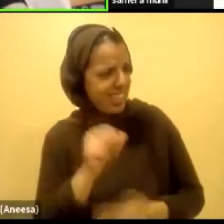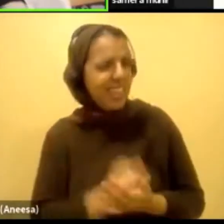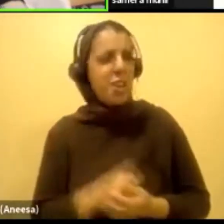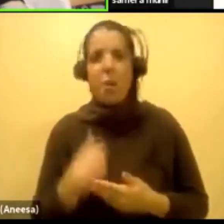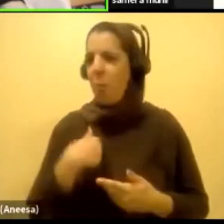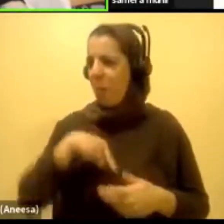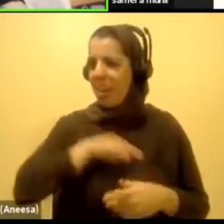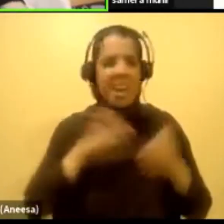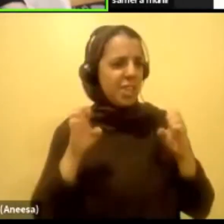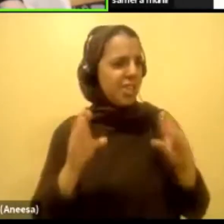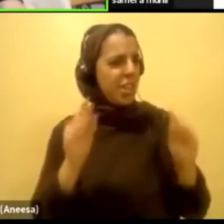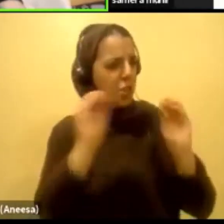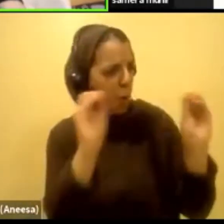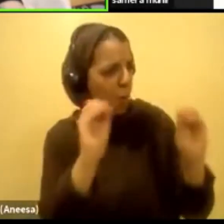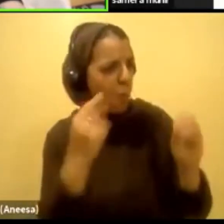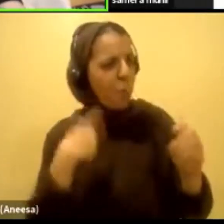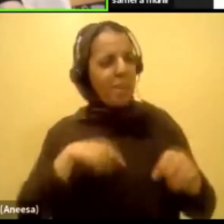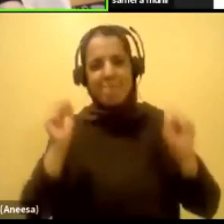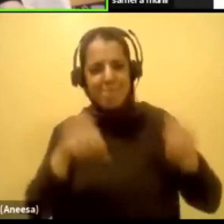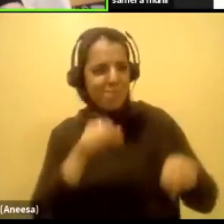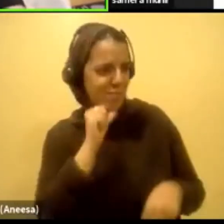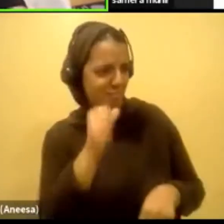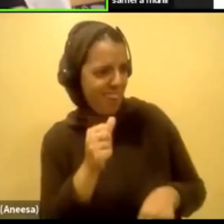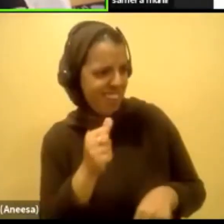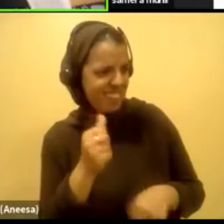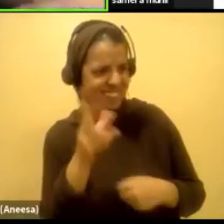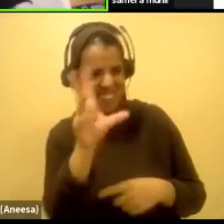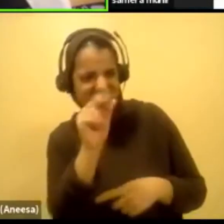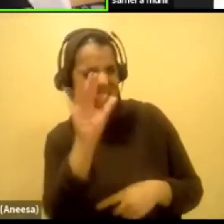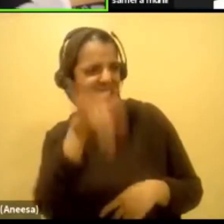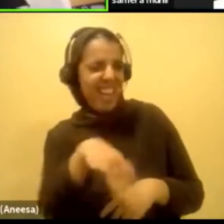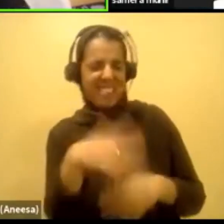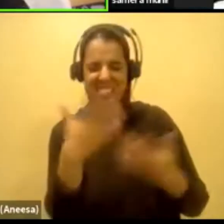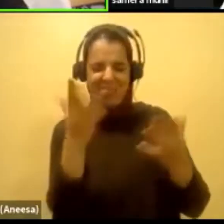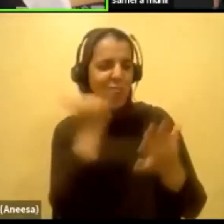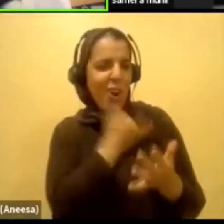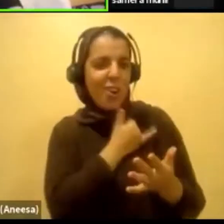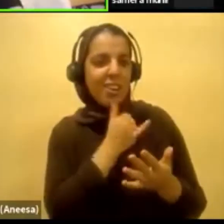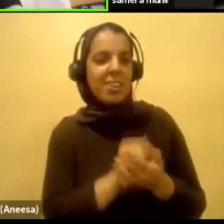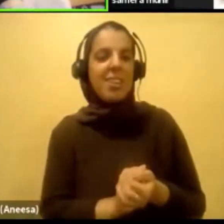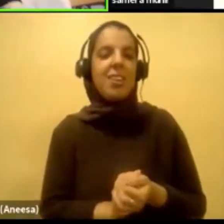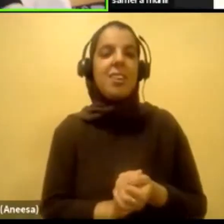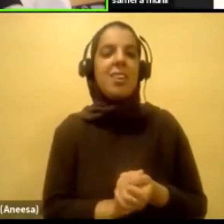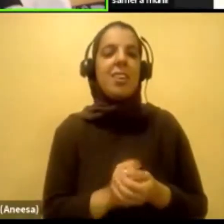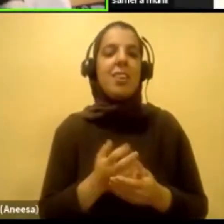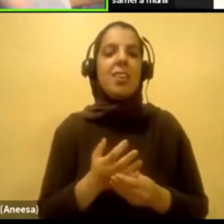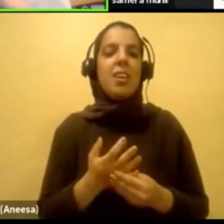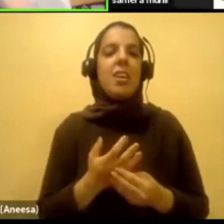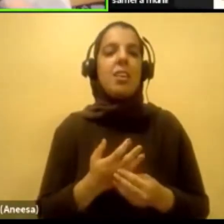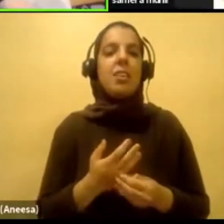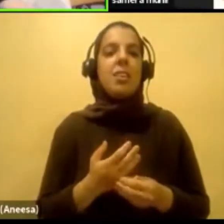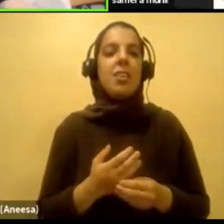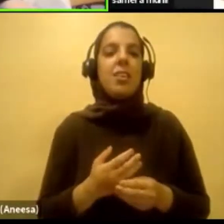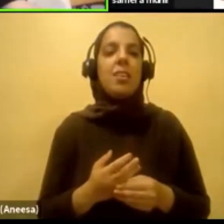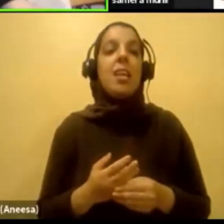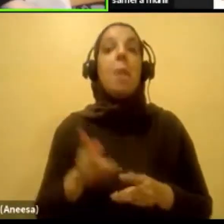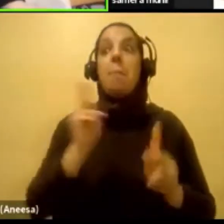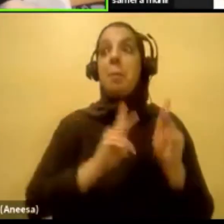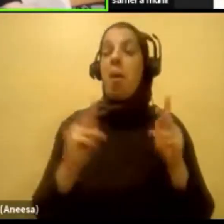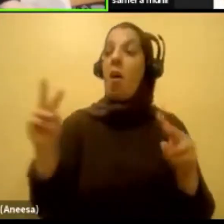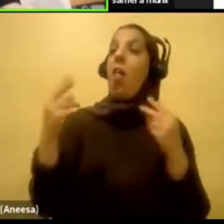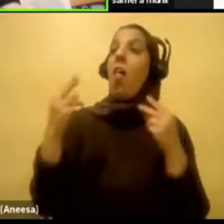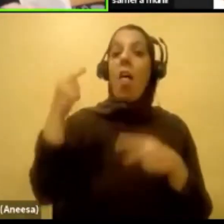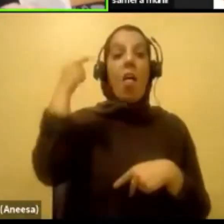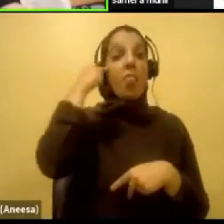Where did that narrative come from? That's toxic in itself. You know, okay, maybe this whole, I would think I'm bashing the Muslim community. No, no, no, no, no, no. I did not